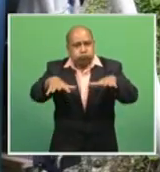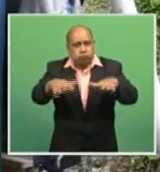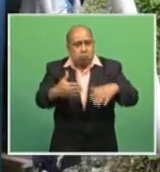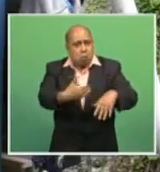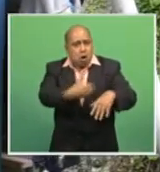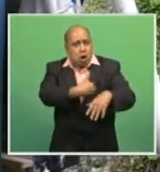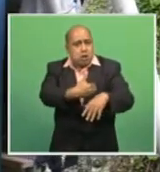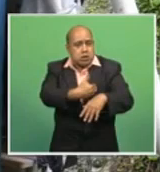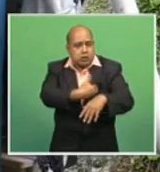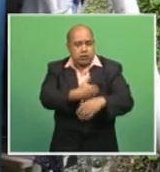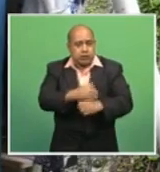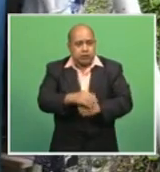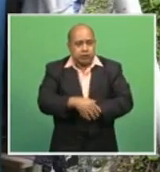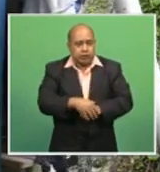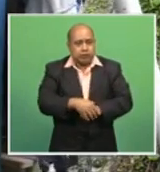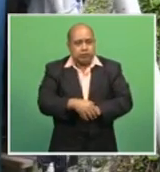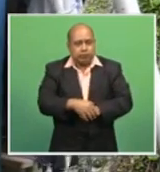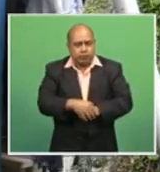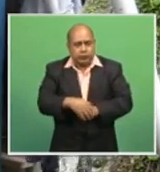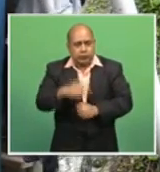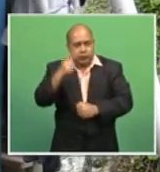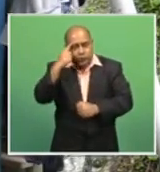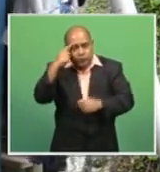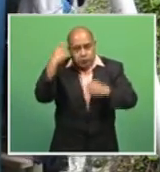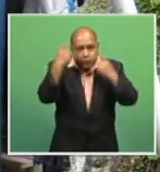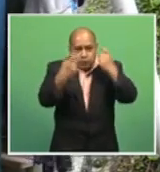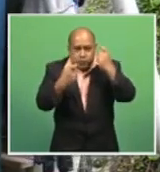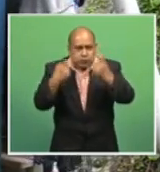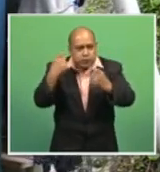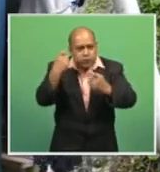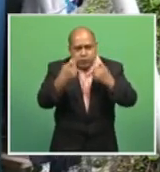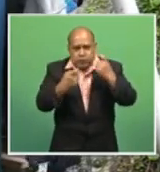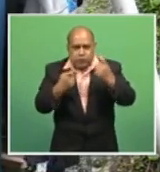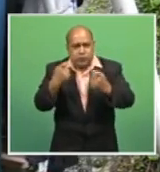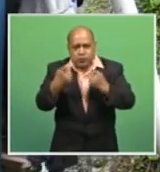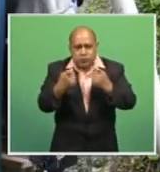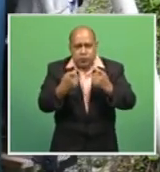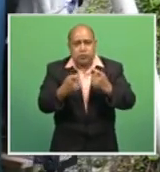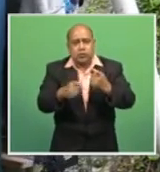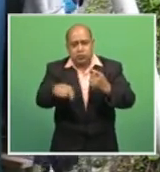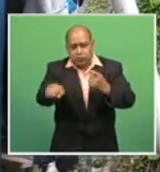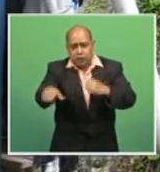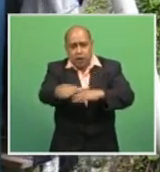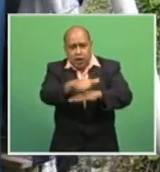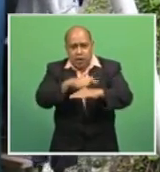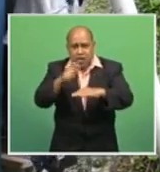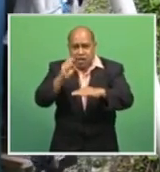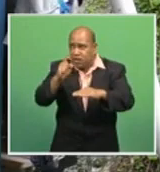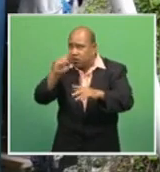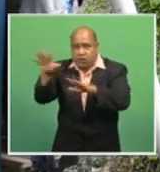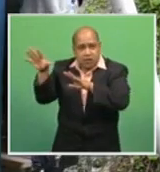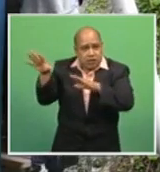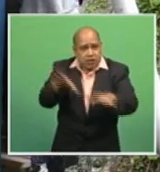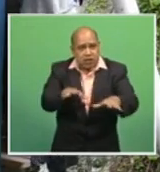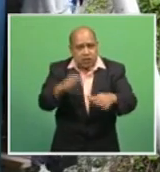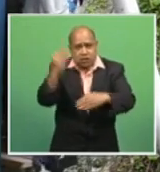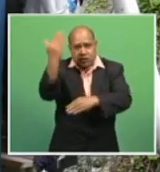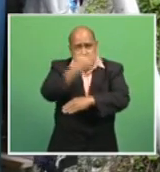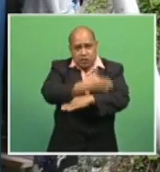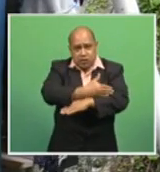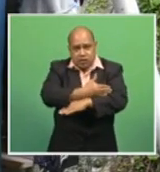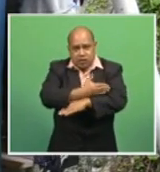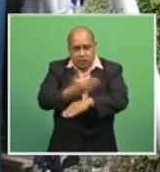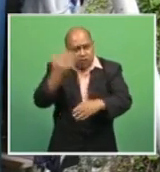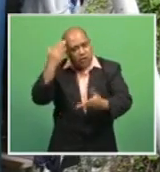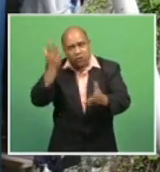am really worried. What if the landslide happens again at night? Where will we go? Even